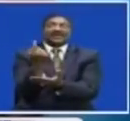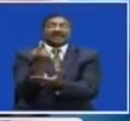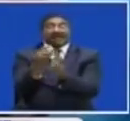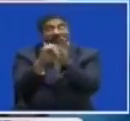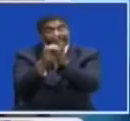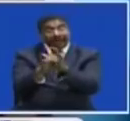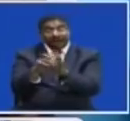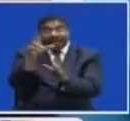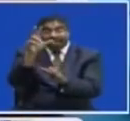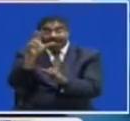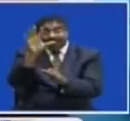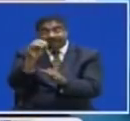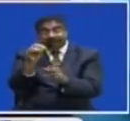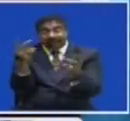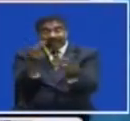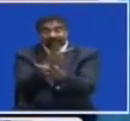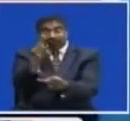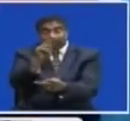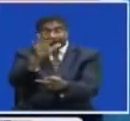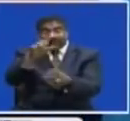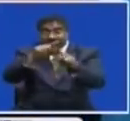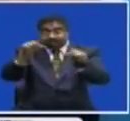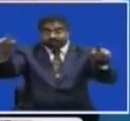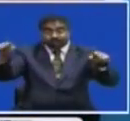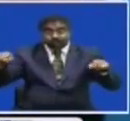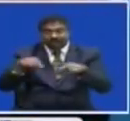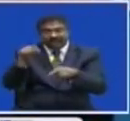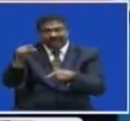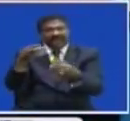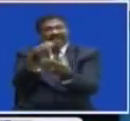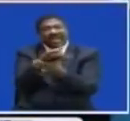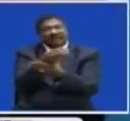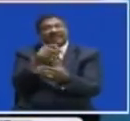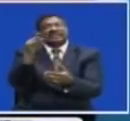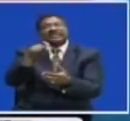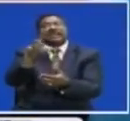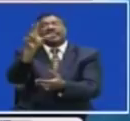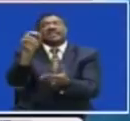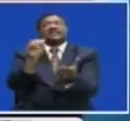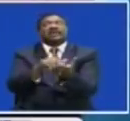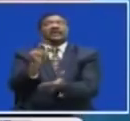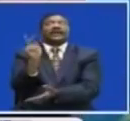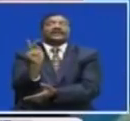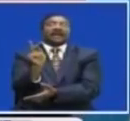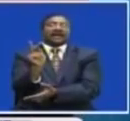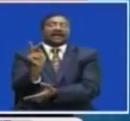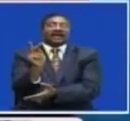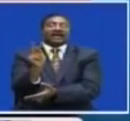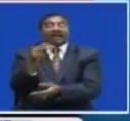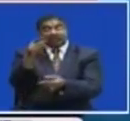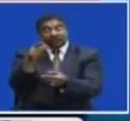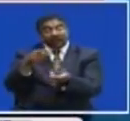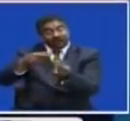50 by 25 The investment Is about 13,000 And then now When you add the feed